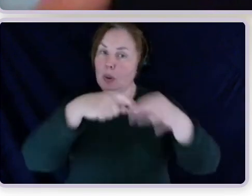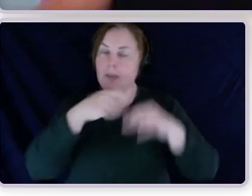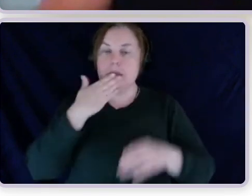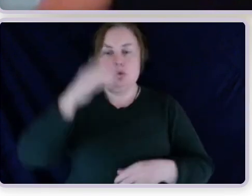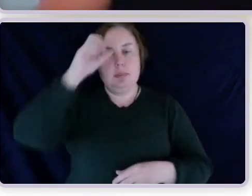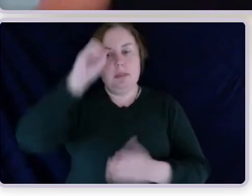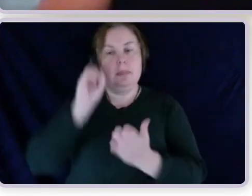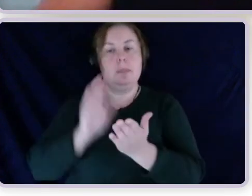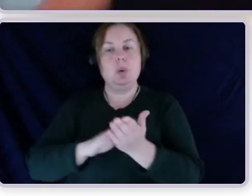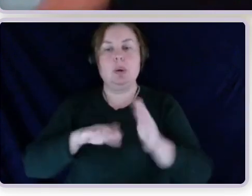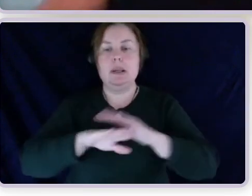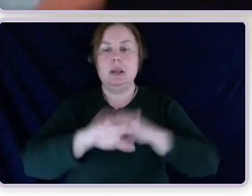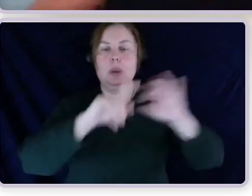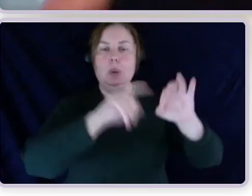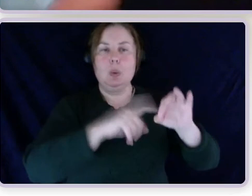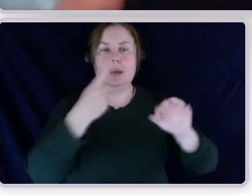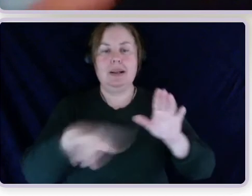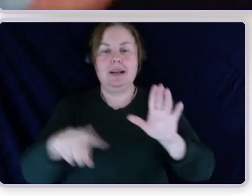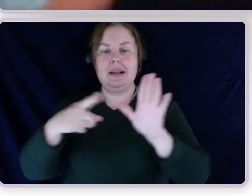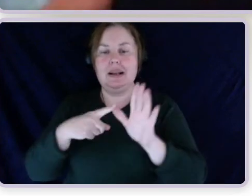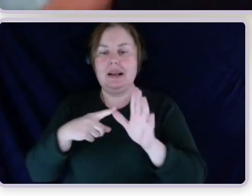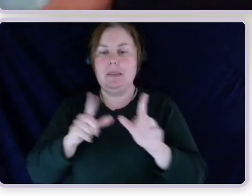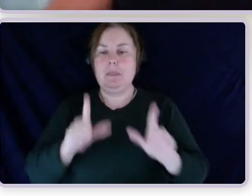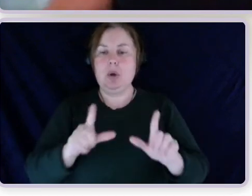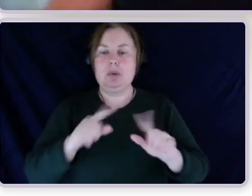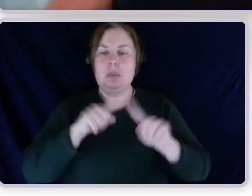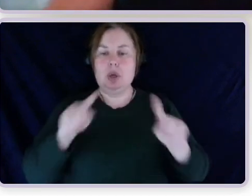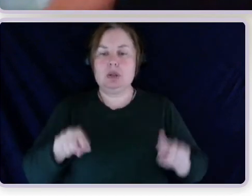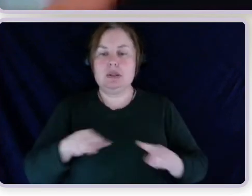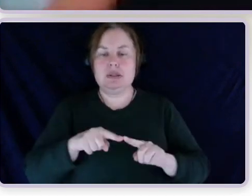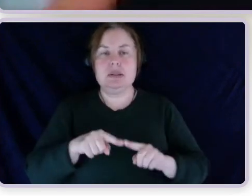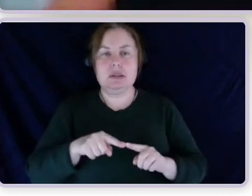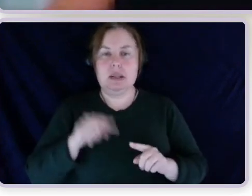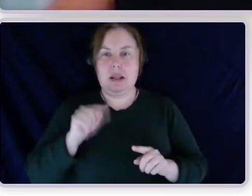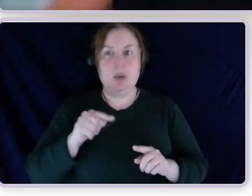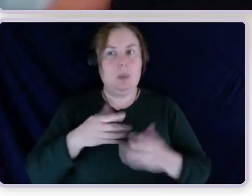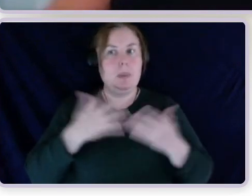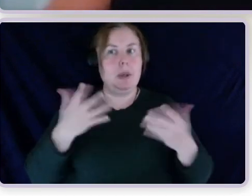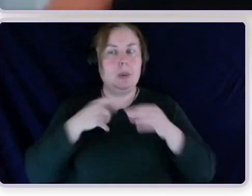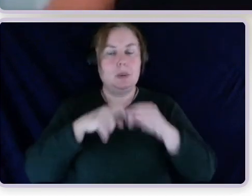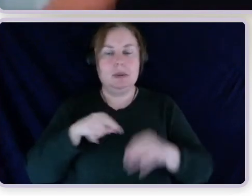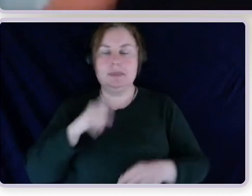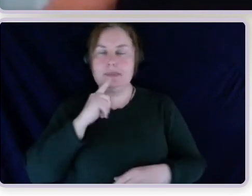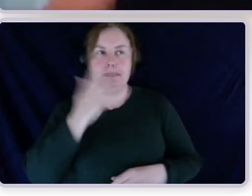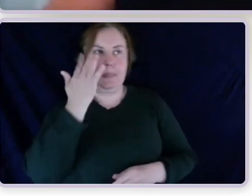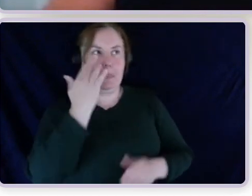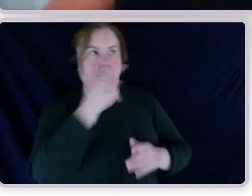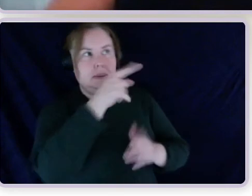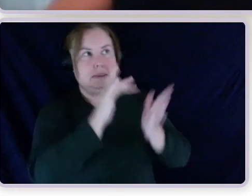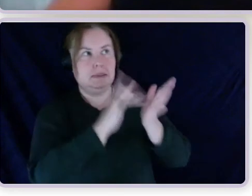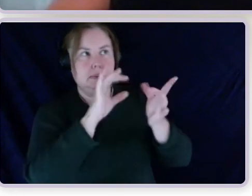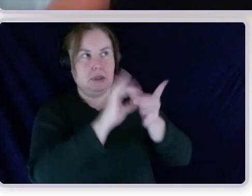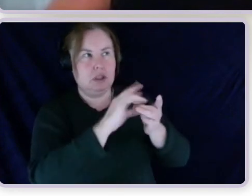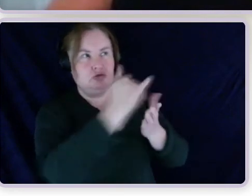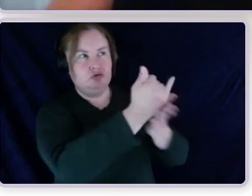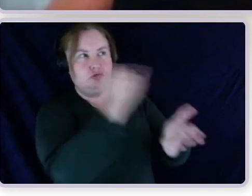box on your screen and I'll pop them up. So this one's a long one. So when Centrelink rejects a DSP claim and